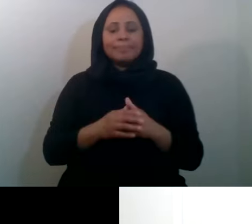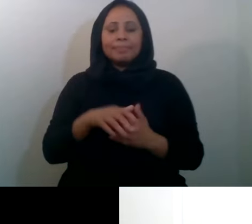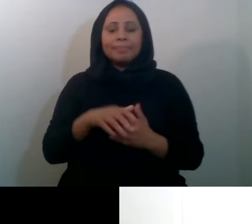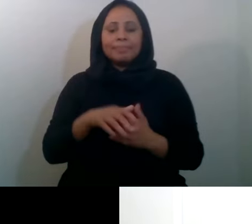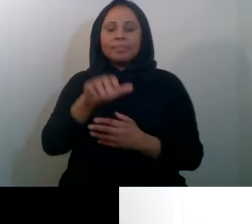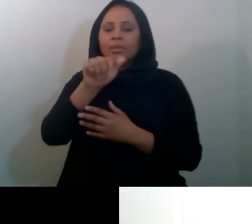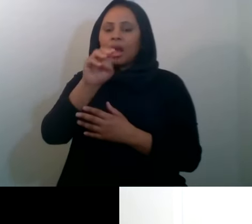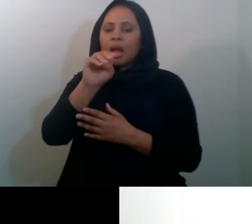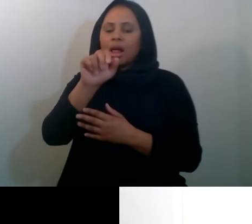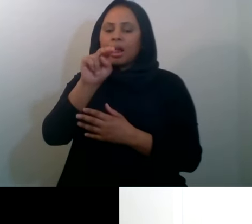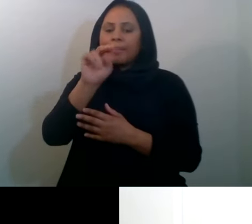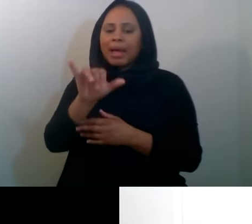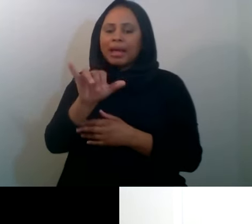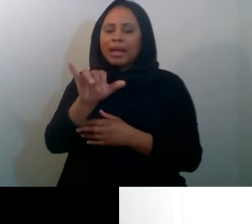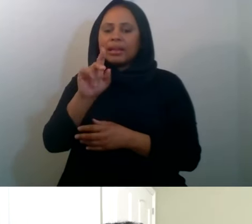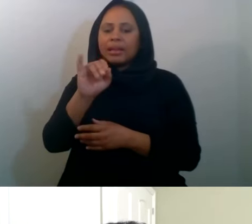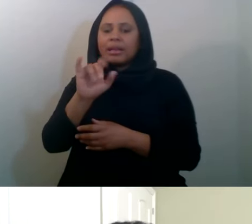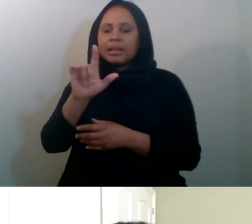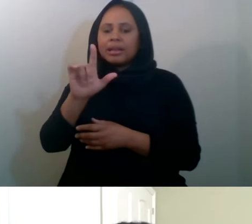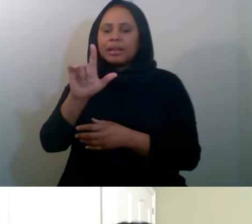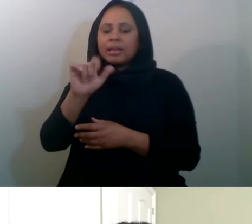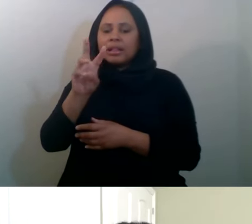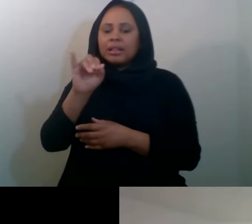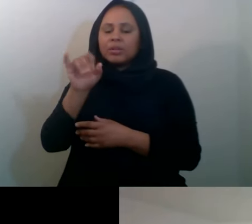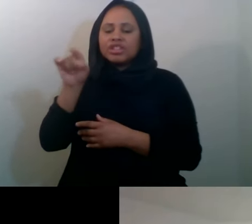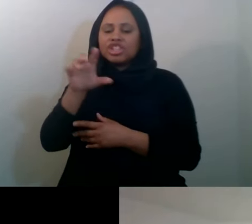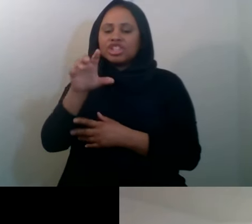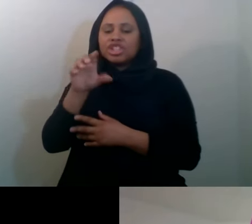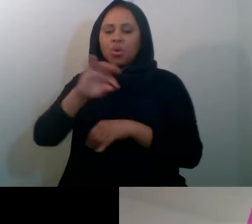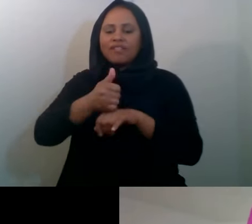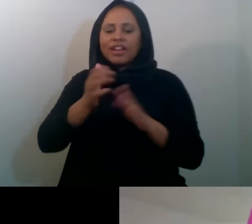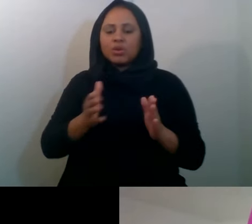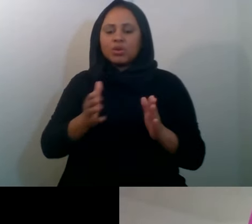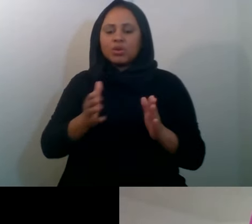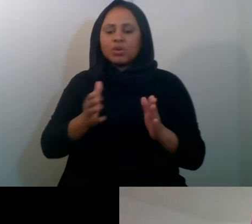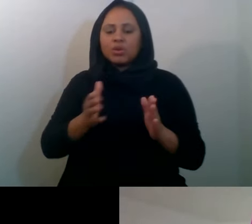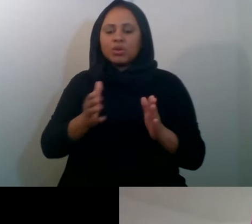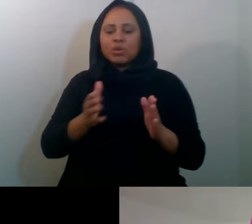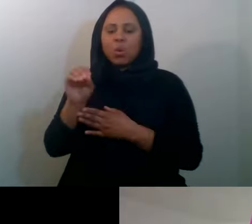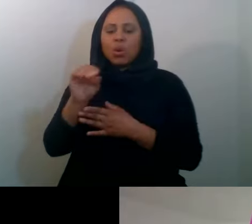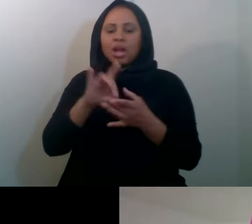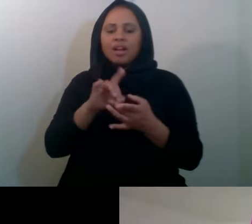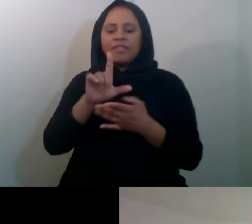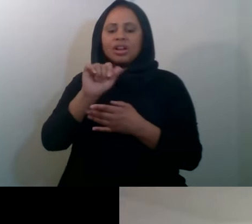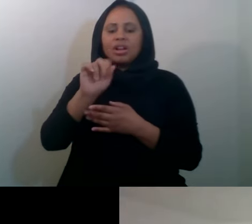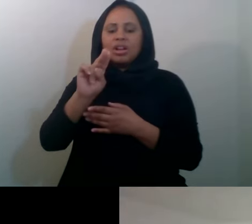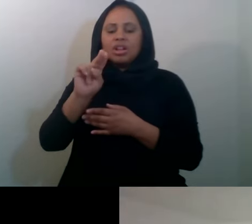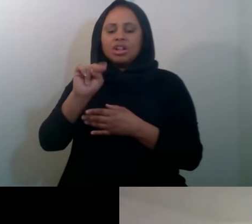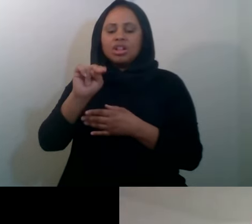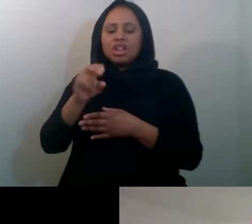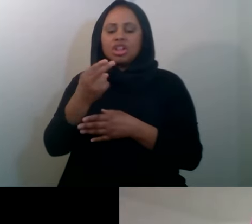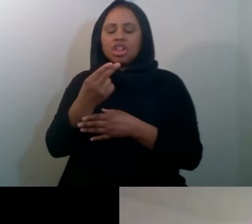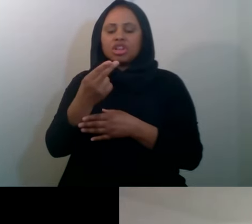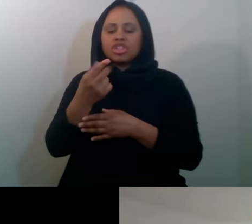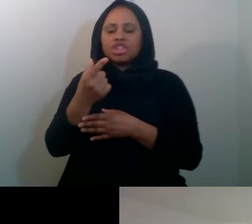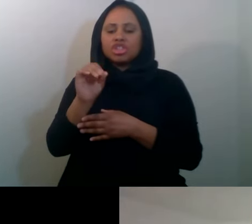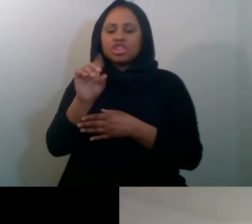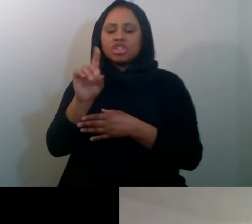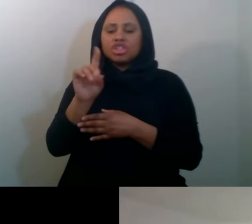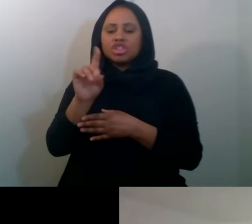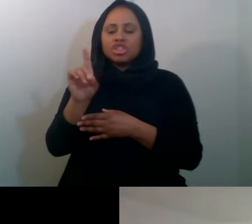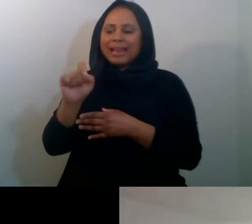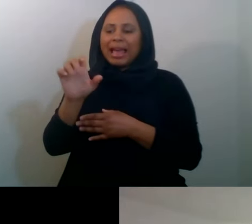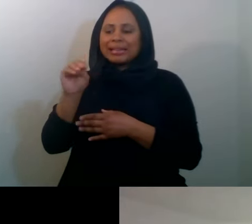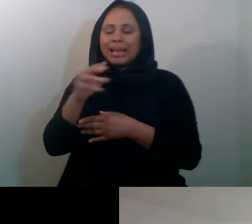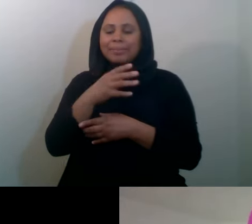is the co-founder and COO of LaunchGood.com, a niche-based global crowdfunding platform supporting Muslims launching